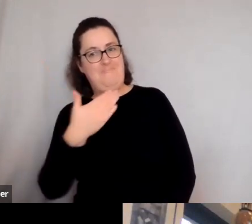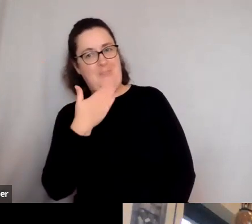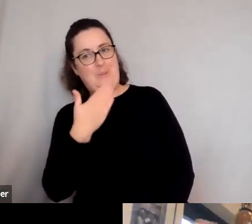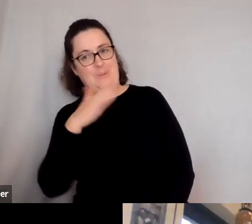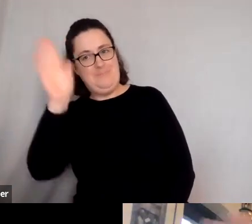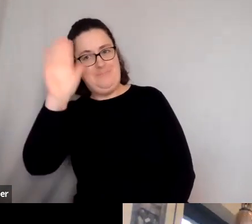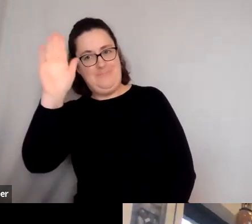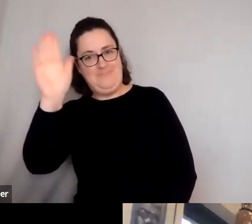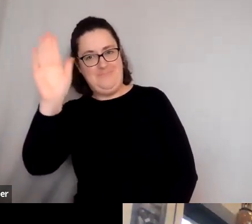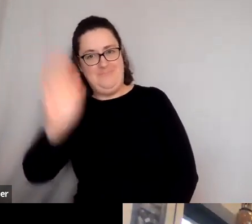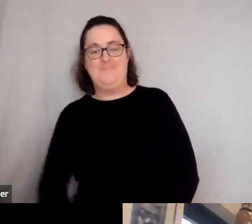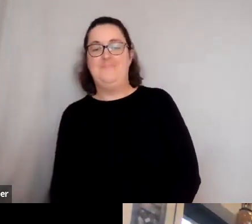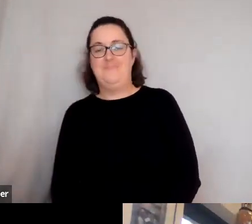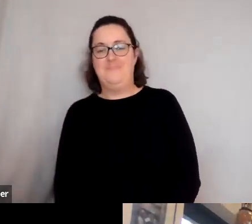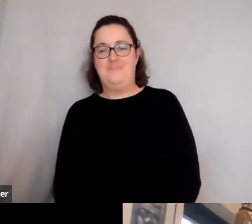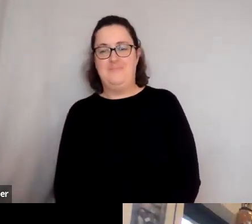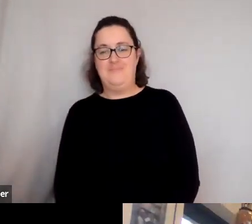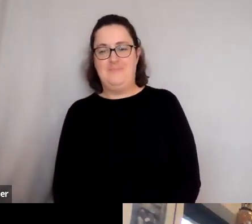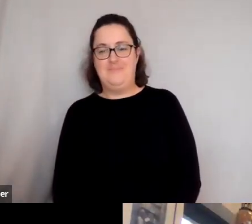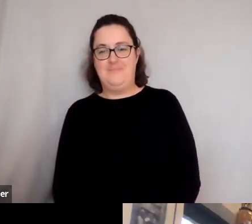Bye. Thank you, sir. Bye. Bye. Bye. Bye.